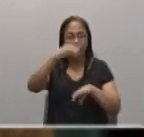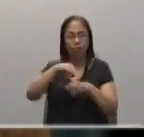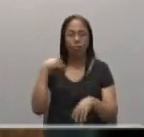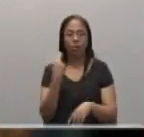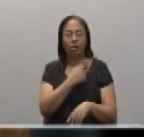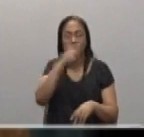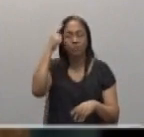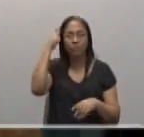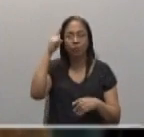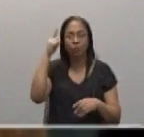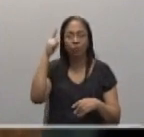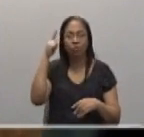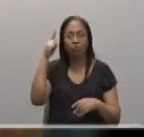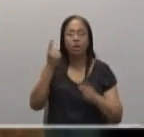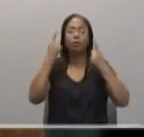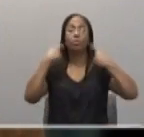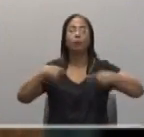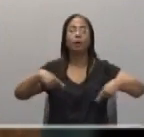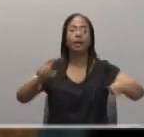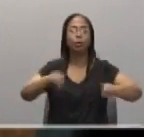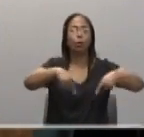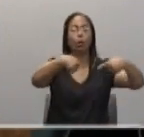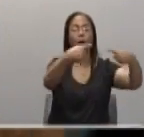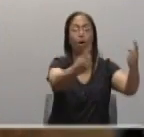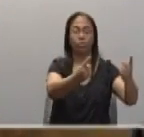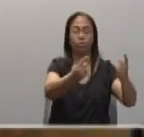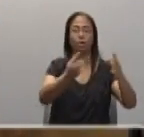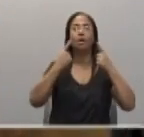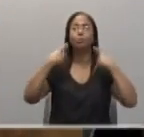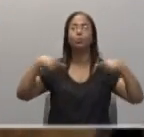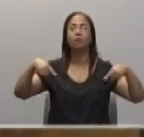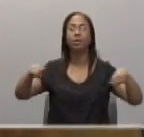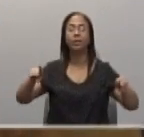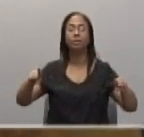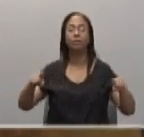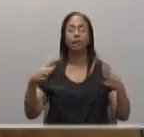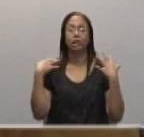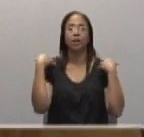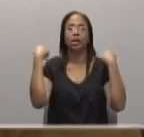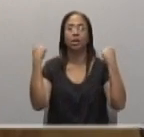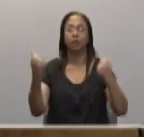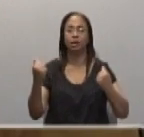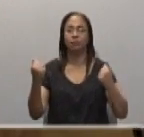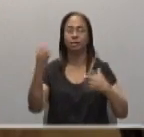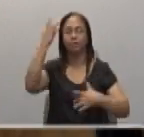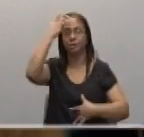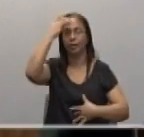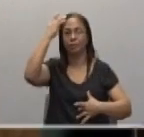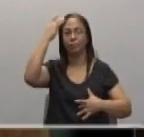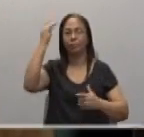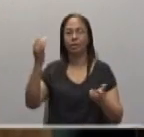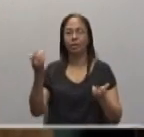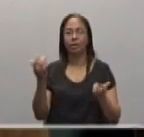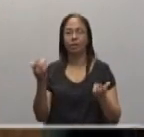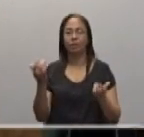We are called to proclaim. And we are called to heal, to cure the sick. So,